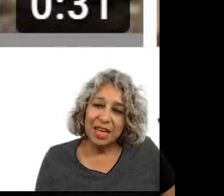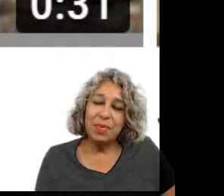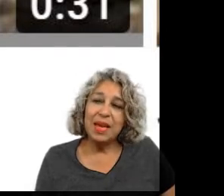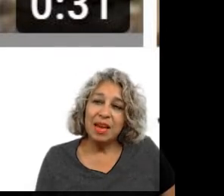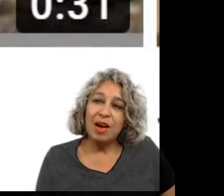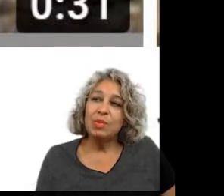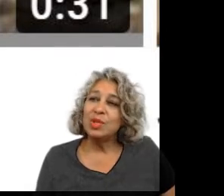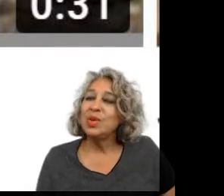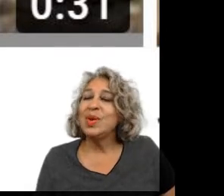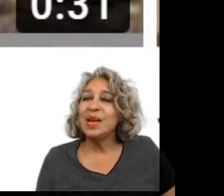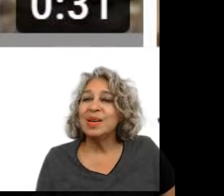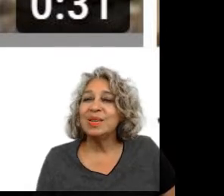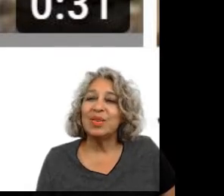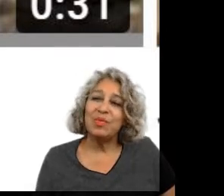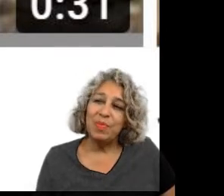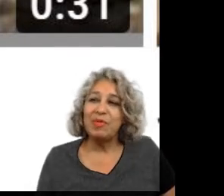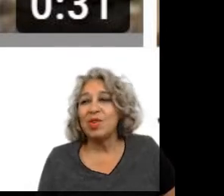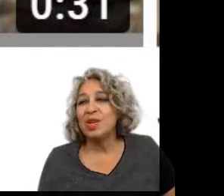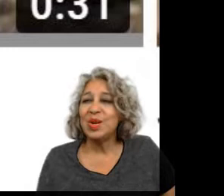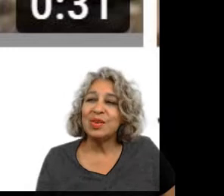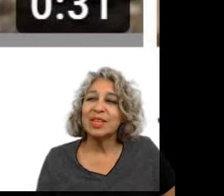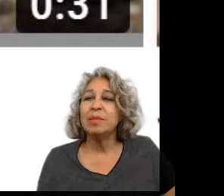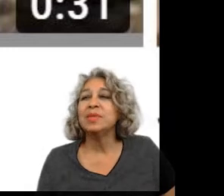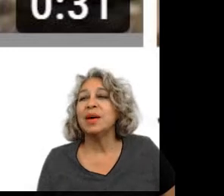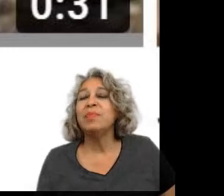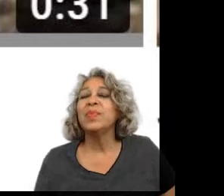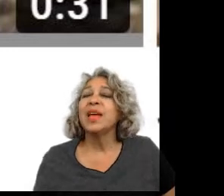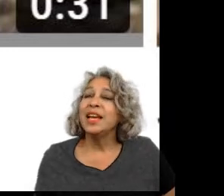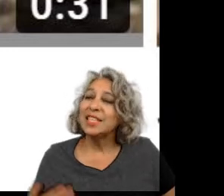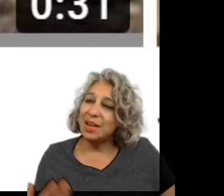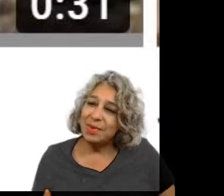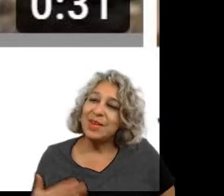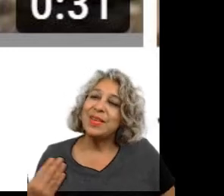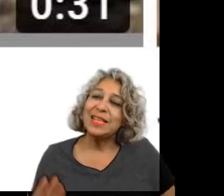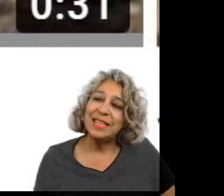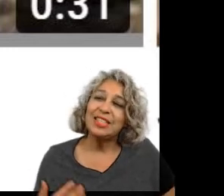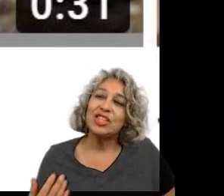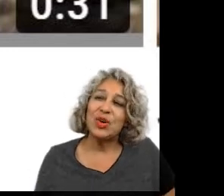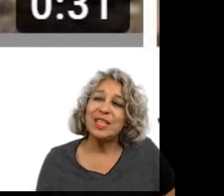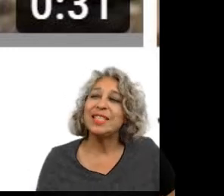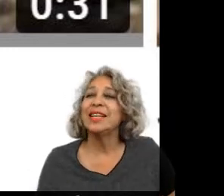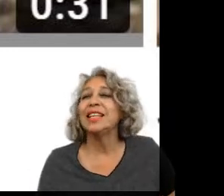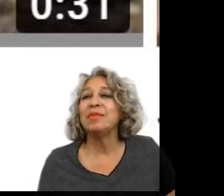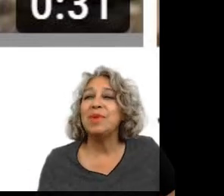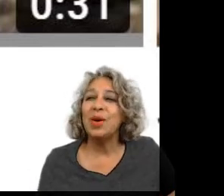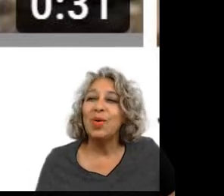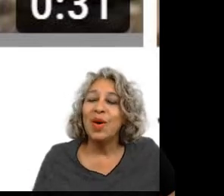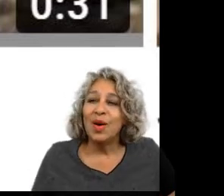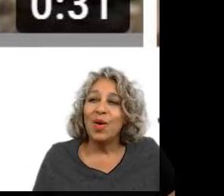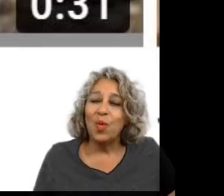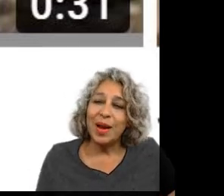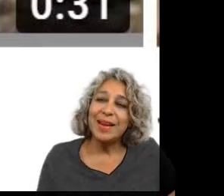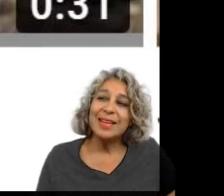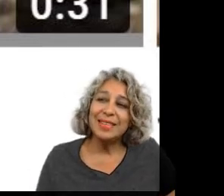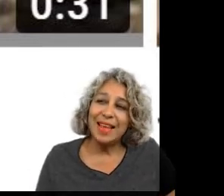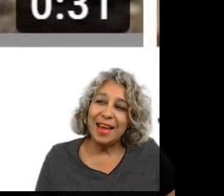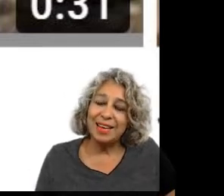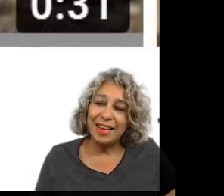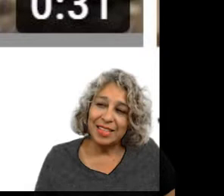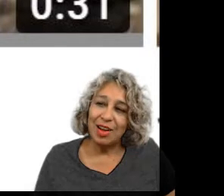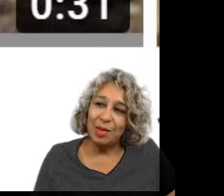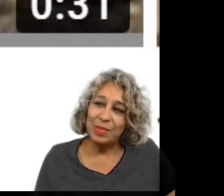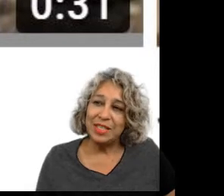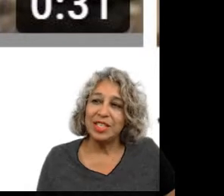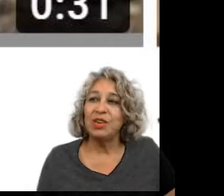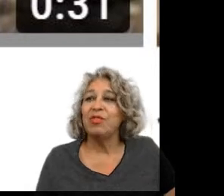it's going to be almost two years or before the two years comes up he's going to be doing these little shorts to let them know what it is that